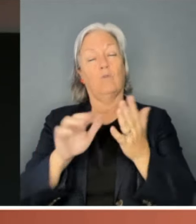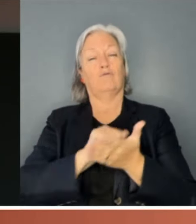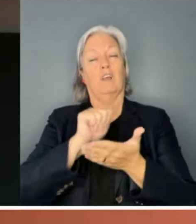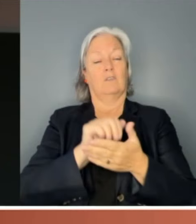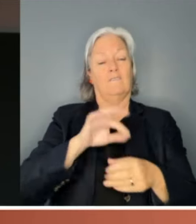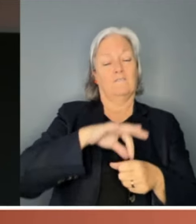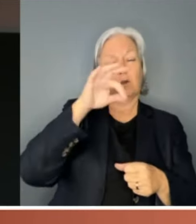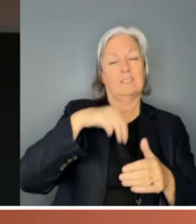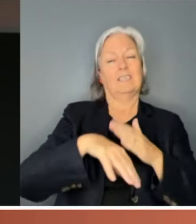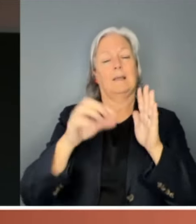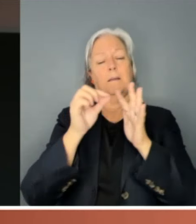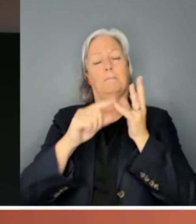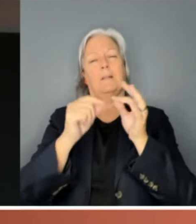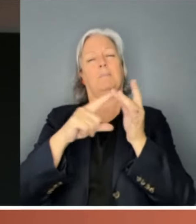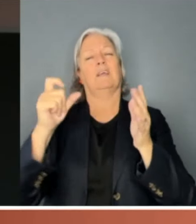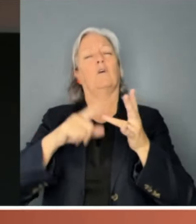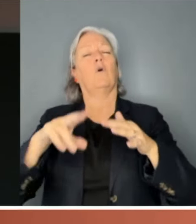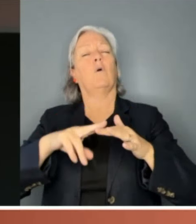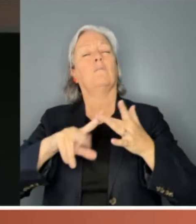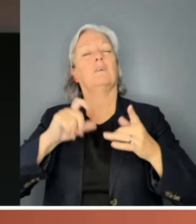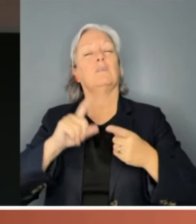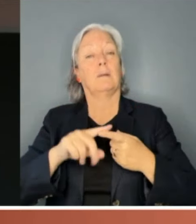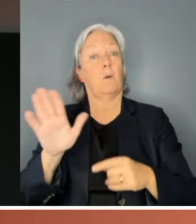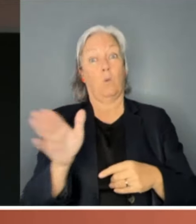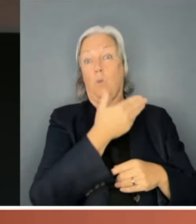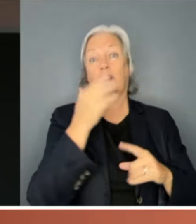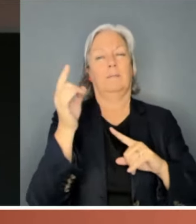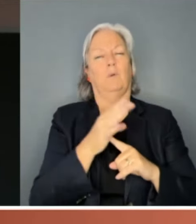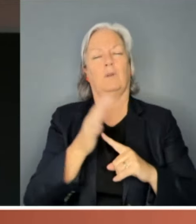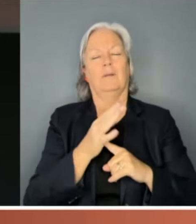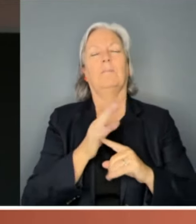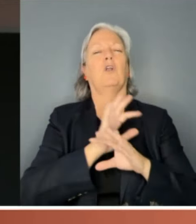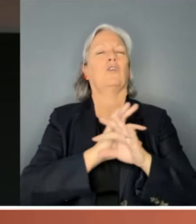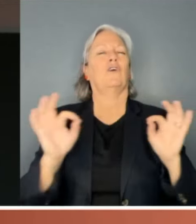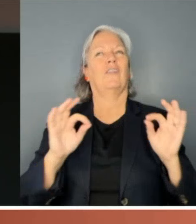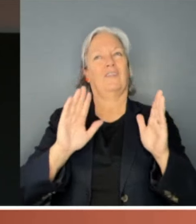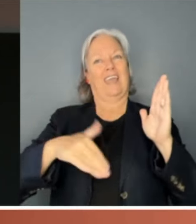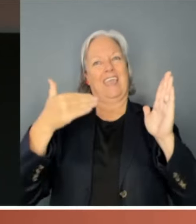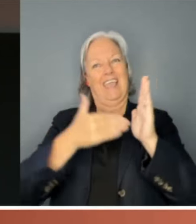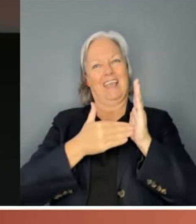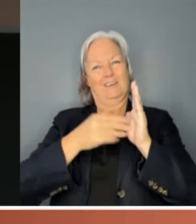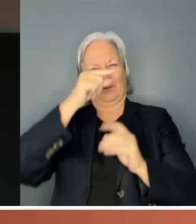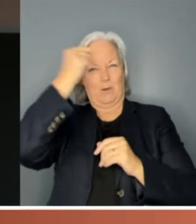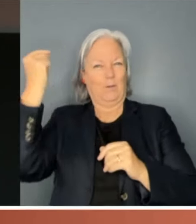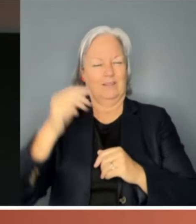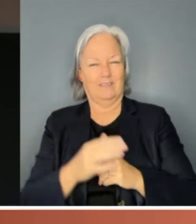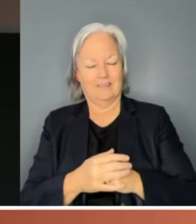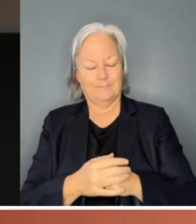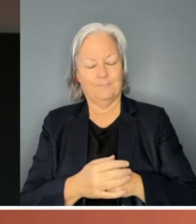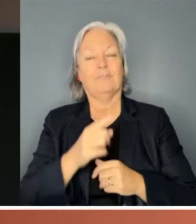while all critical, were not the end goal. Reid went on to say,